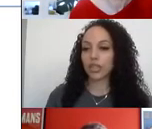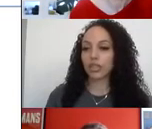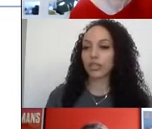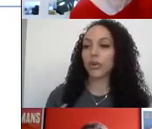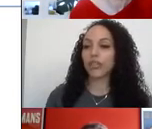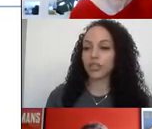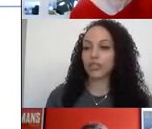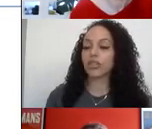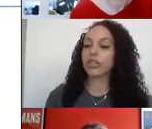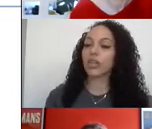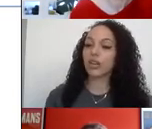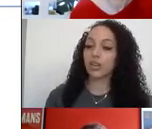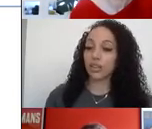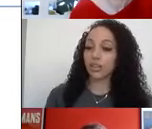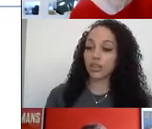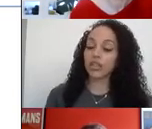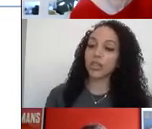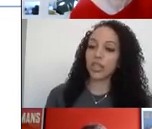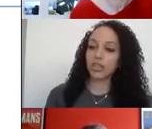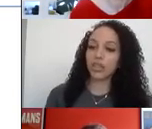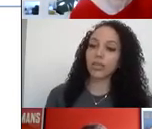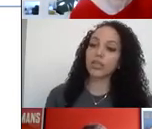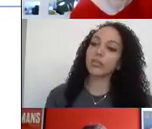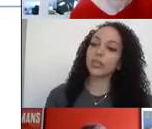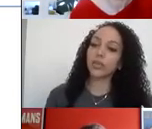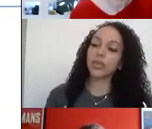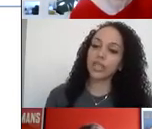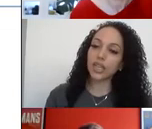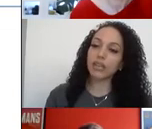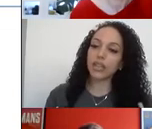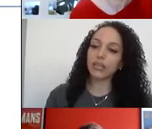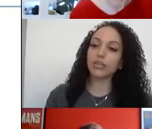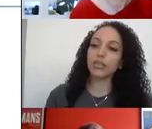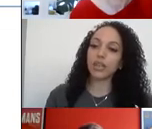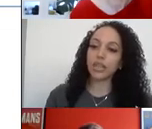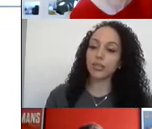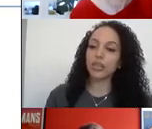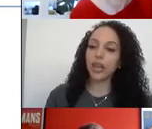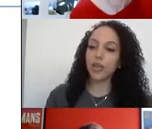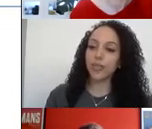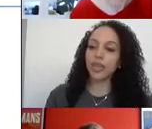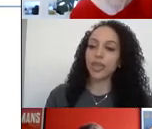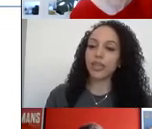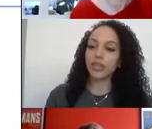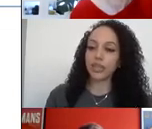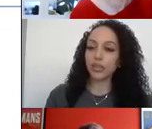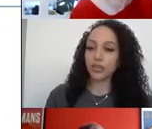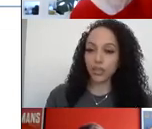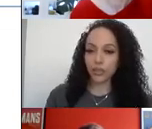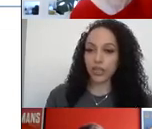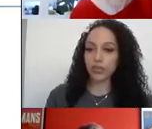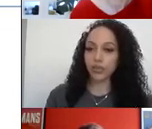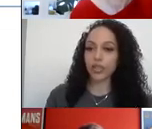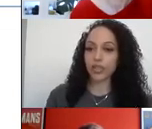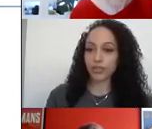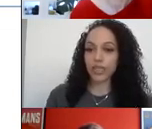trust that, you know, our registrants, including speech and language therapists, you know, when they declare out their renewals, they are keeping their skills